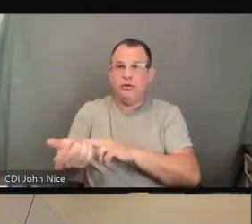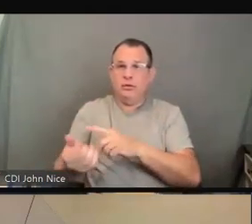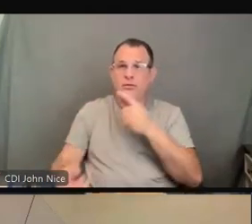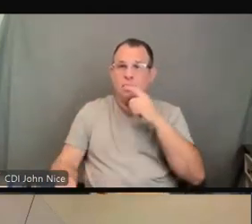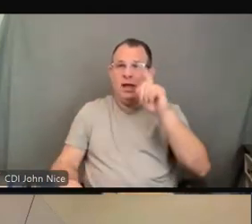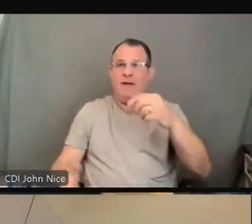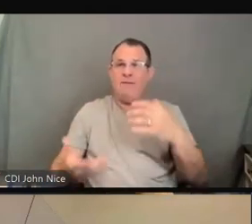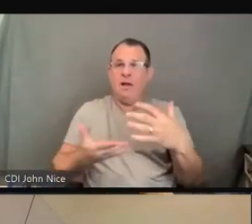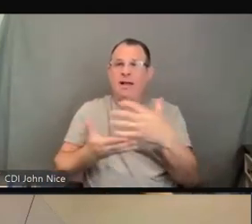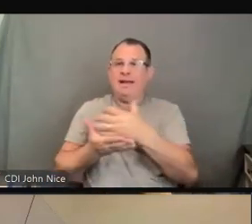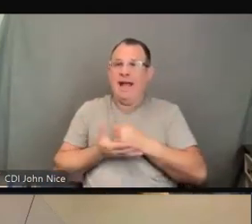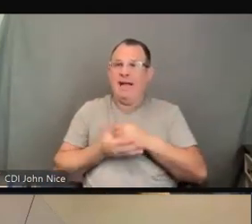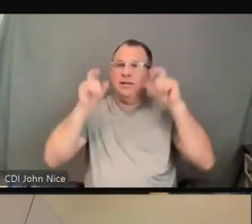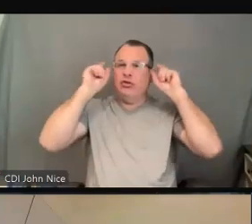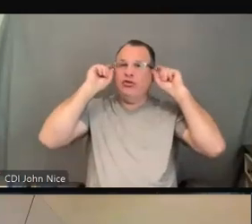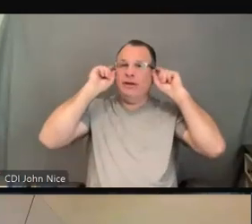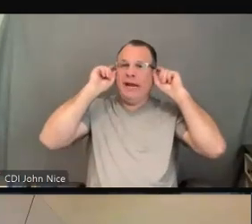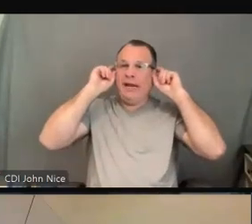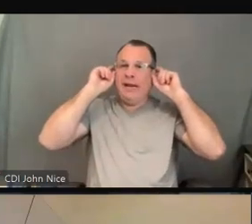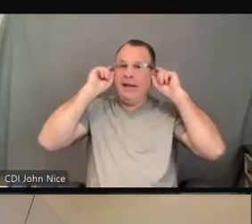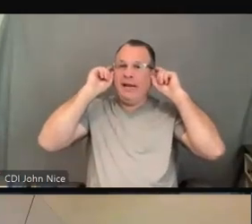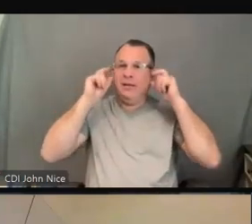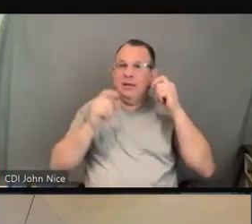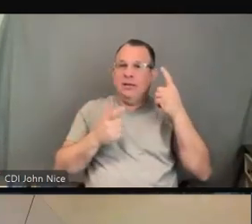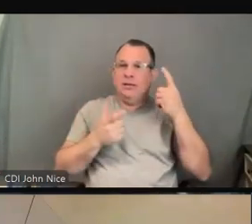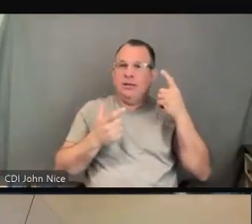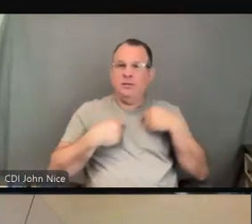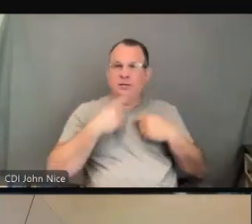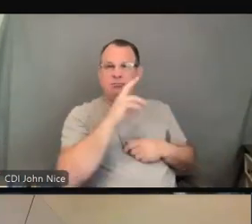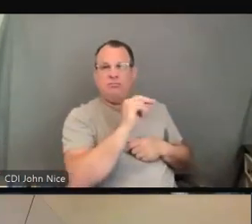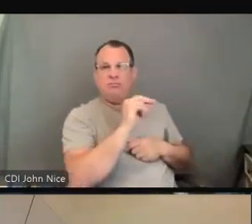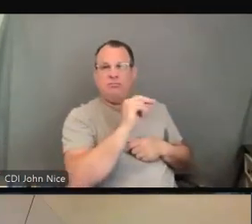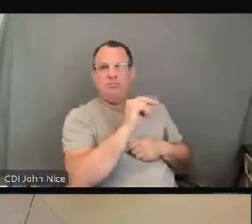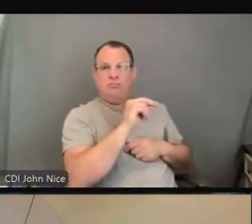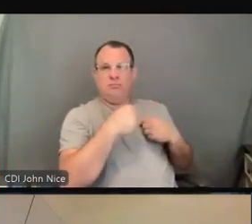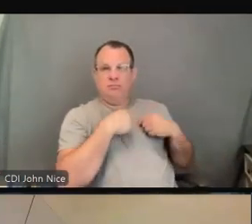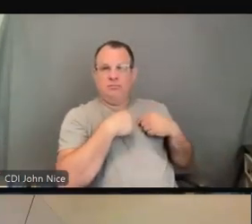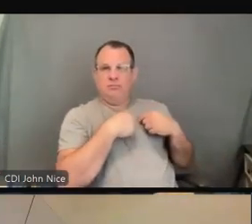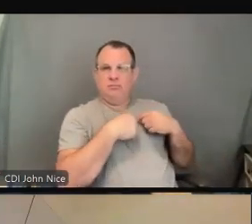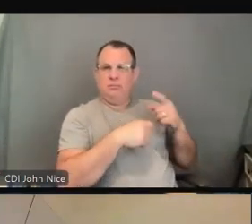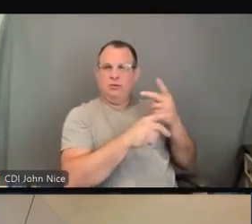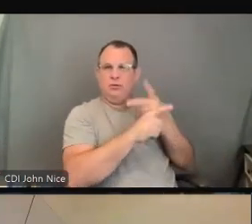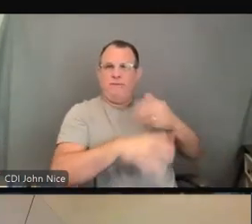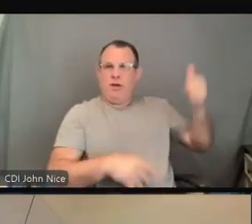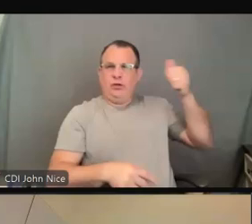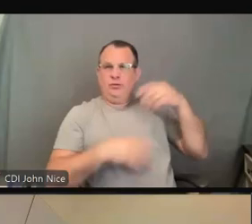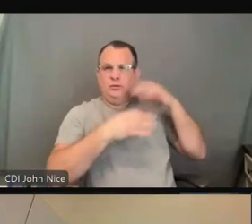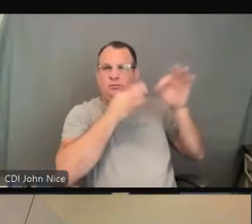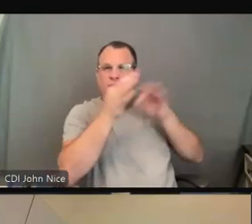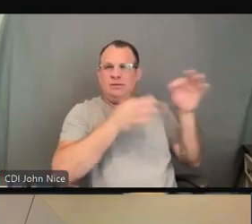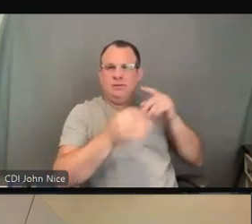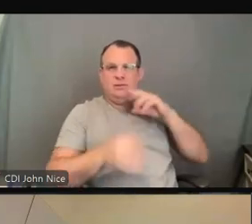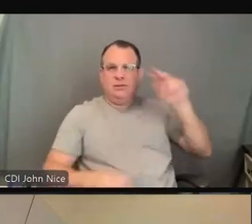demanded to, I demanded to speak to her supervisor and explain to the supervisor, not to blame the nurse,